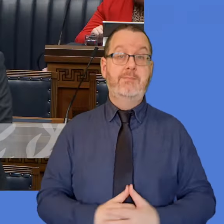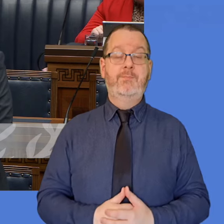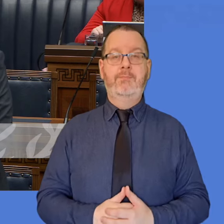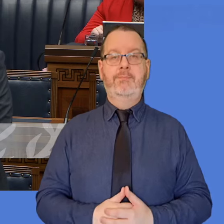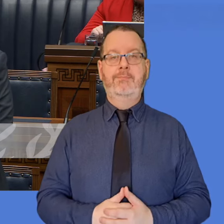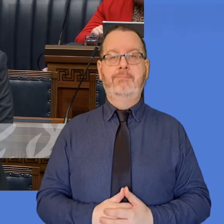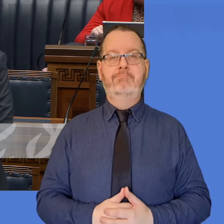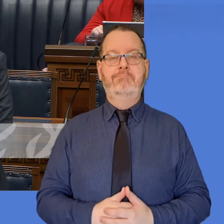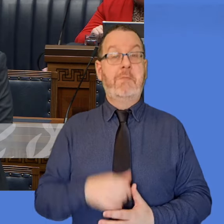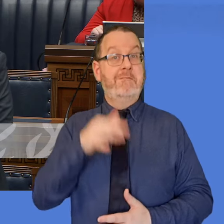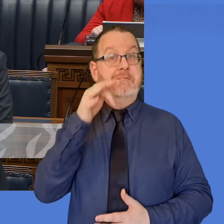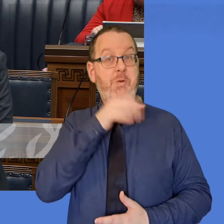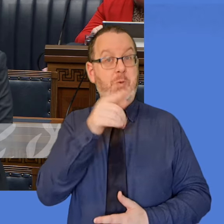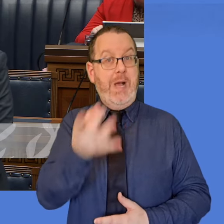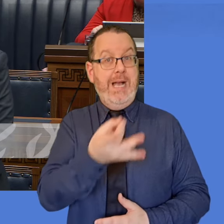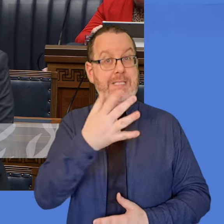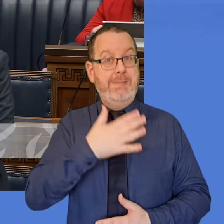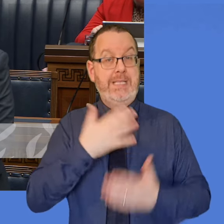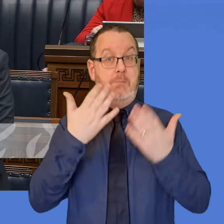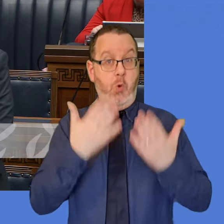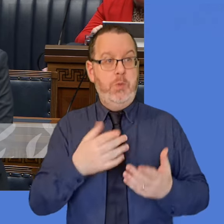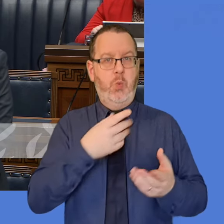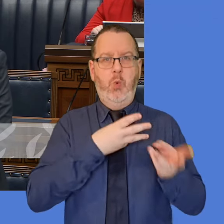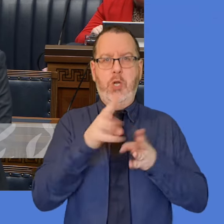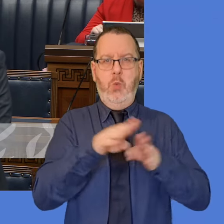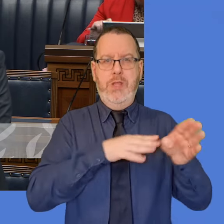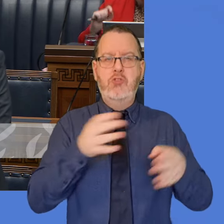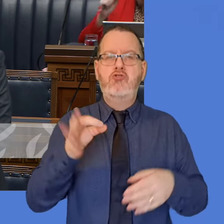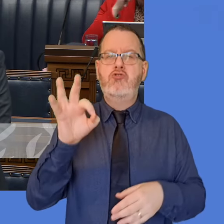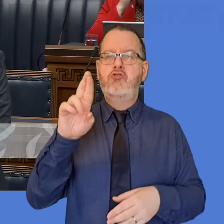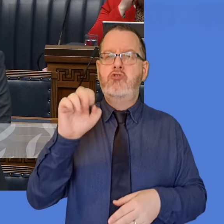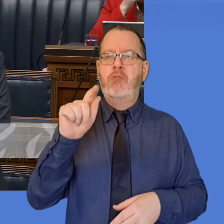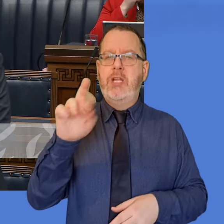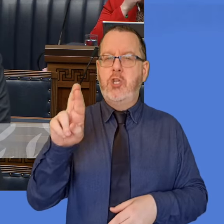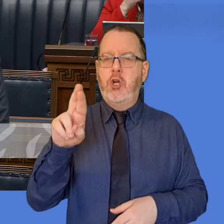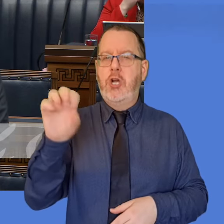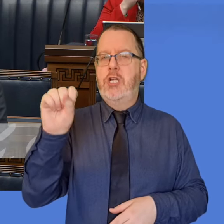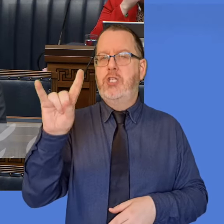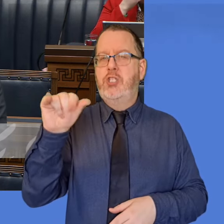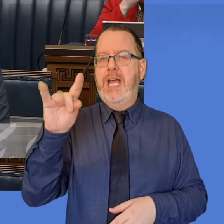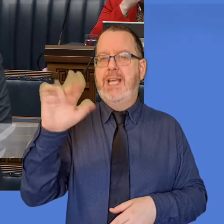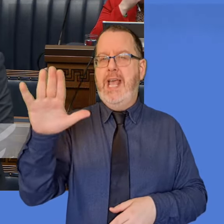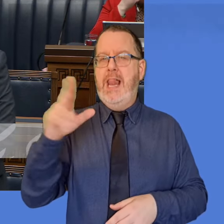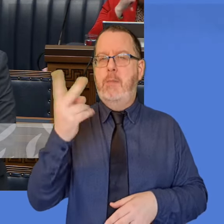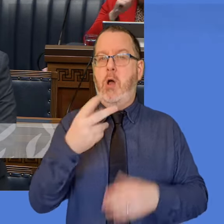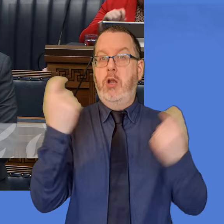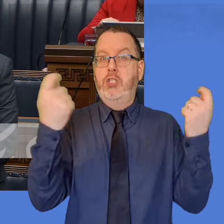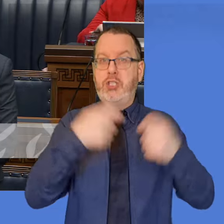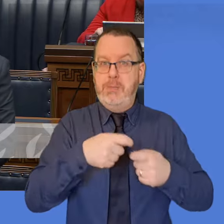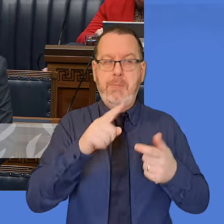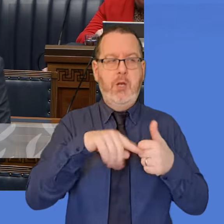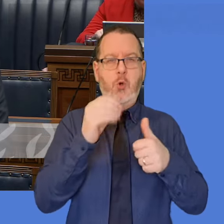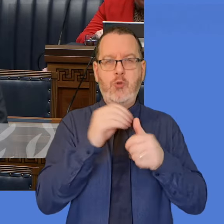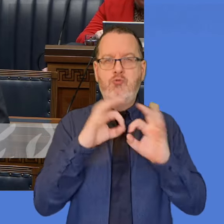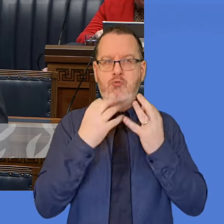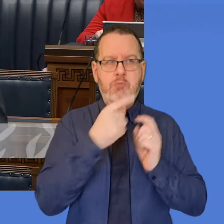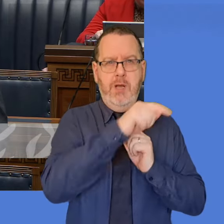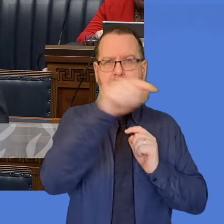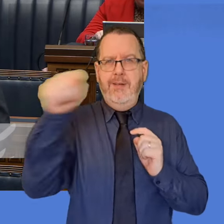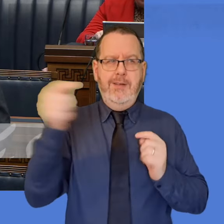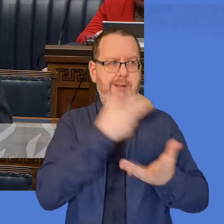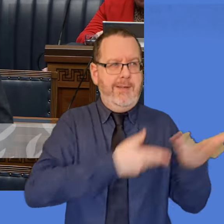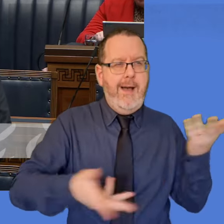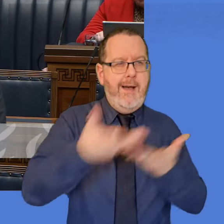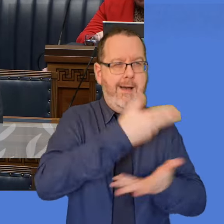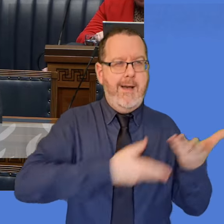Greater Shankill Partnership, the Better Understanding and Local Development Group, and other key statutory organisations and stakeholders in the Greater Shankill